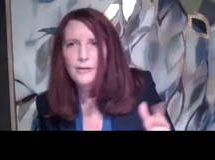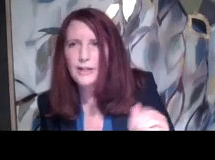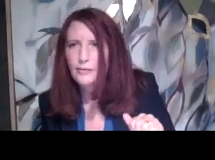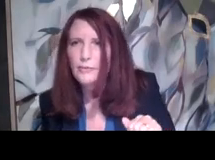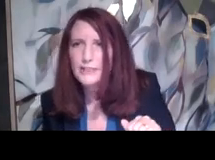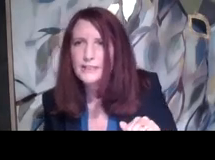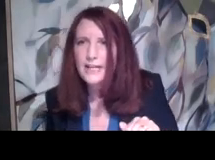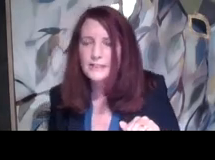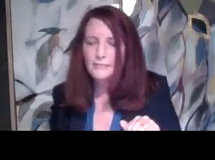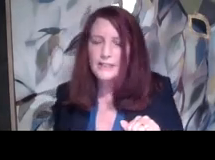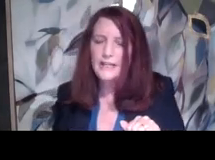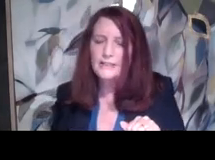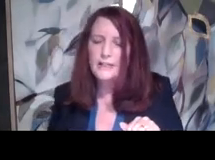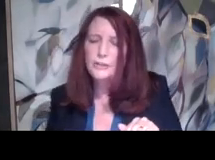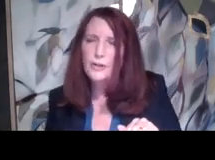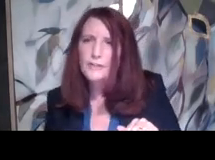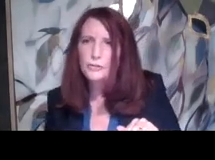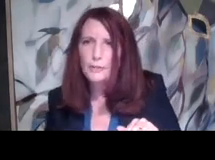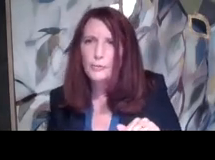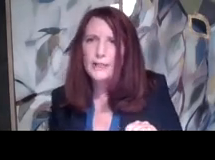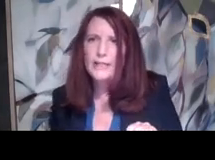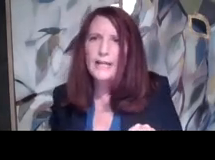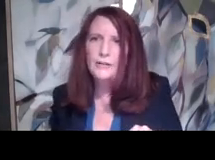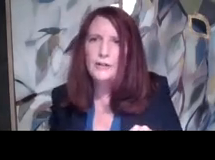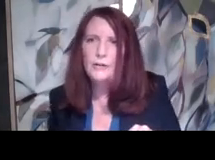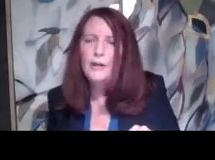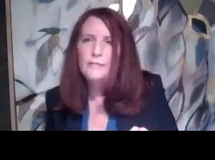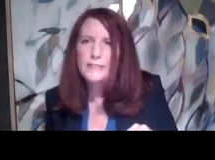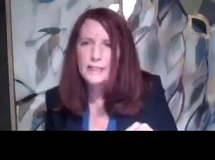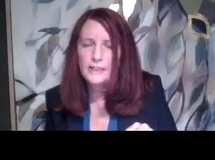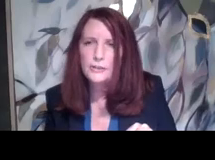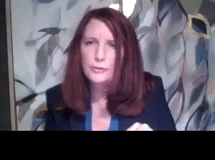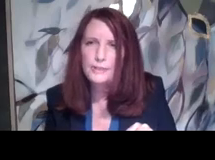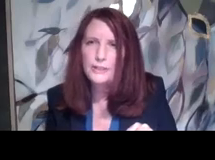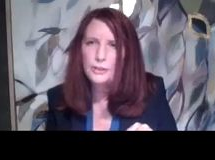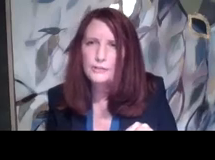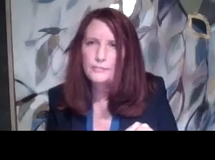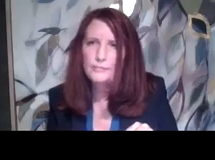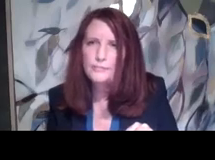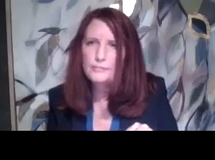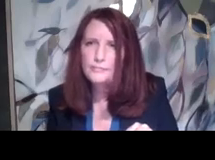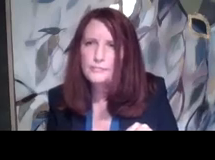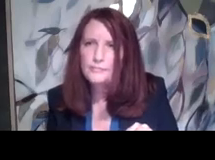America, what, is that something that, did you have any trouble in that area facing any discrimination?